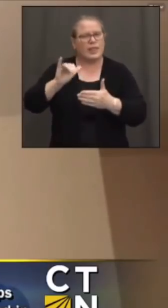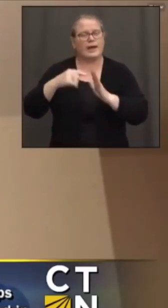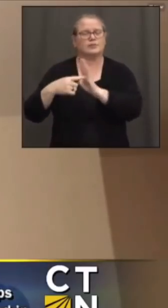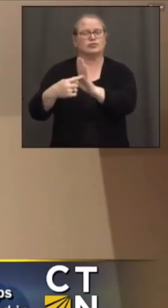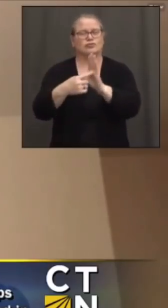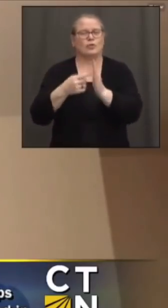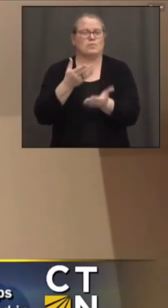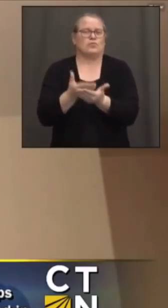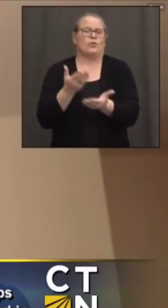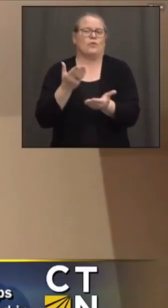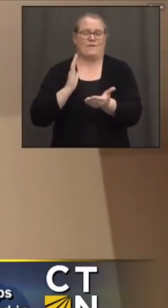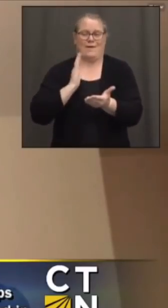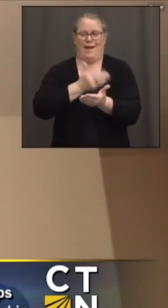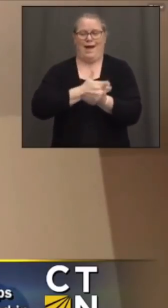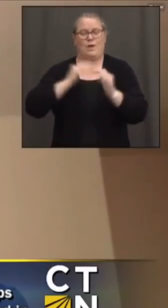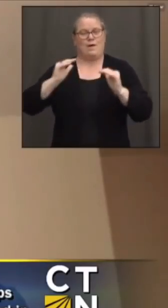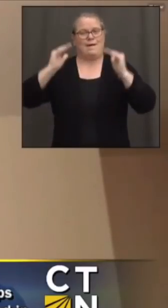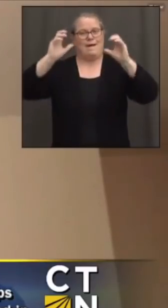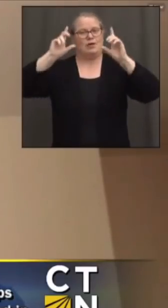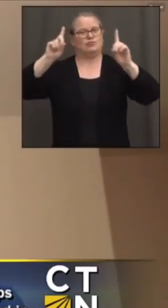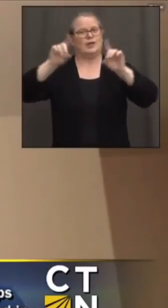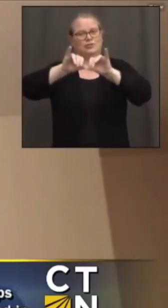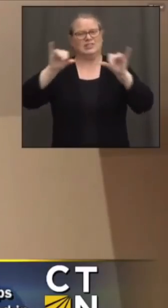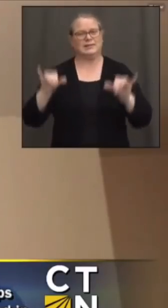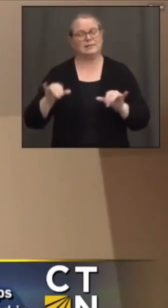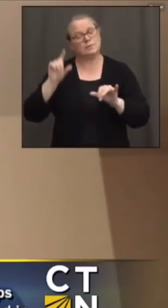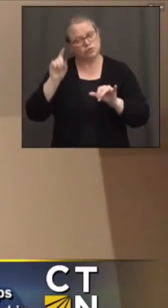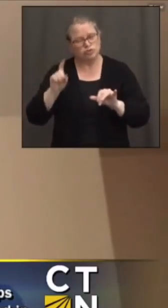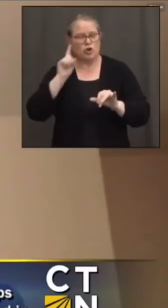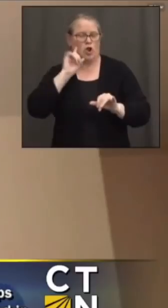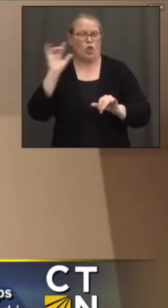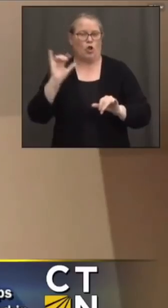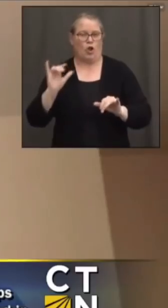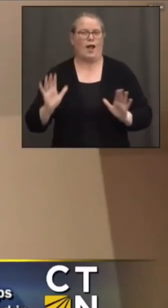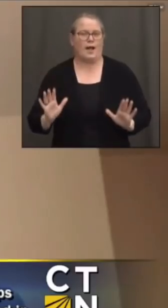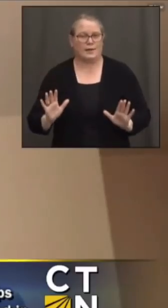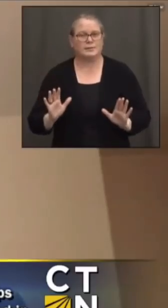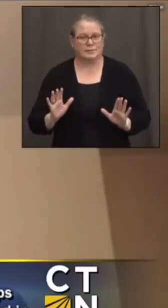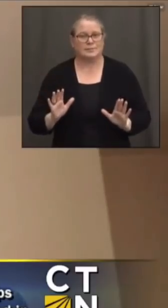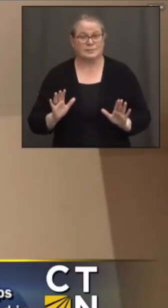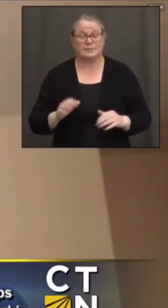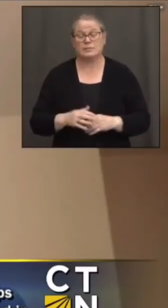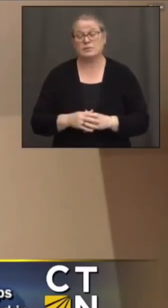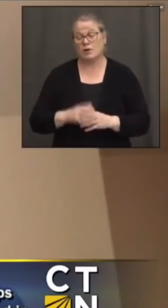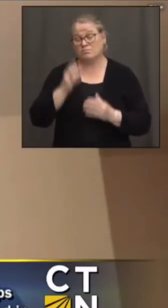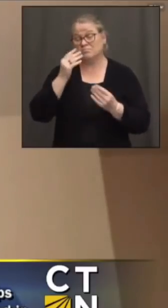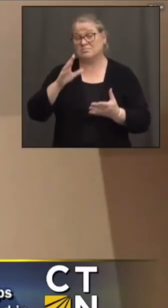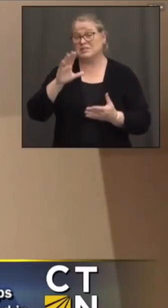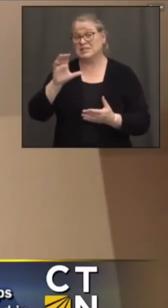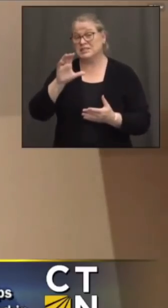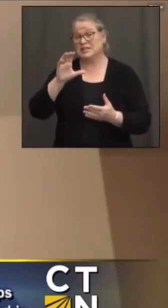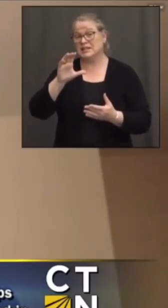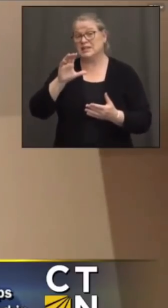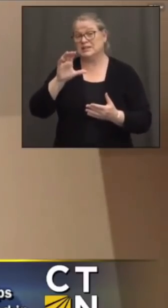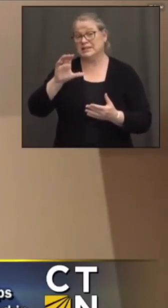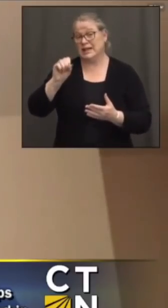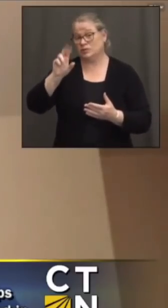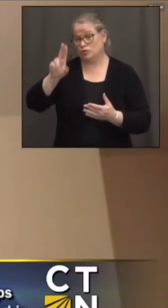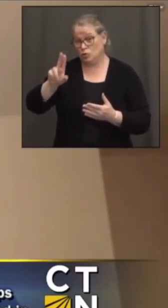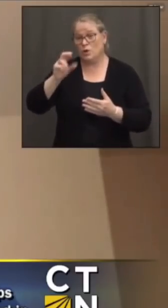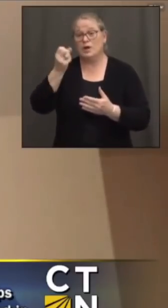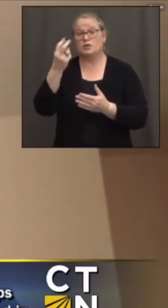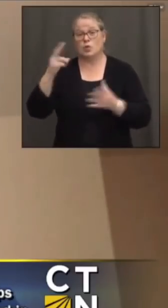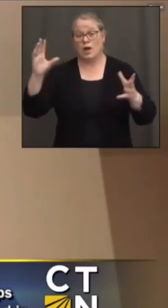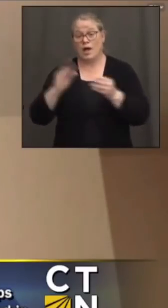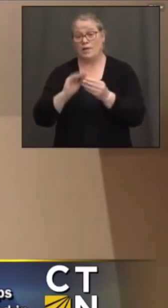of our higher education system really should be. So, I'll tell you, CSCU's 12 community colleges, the four